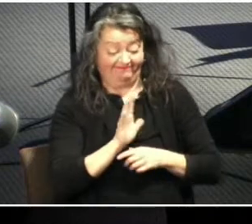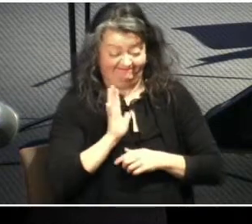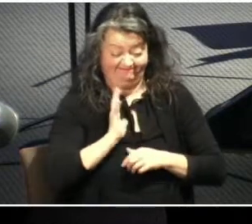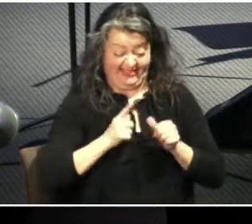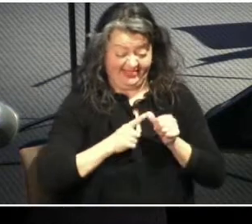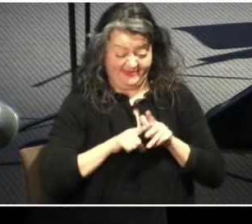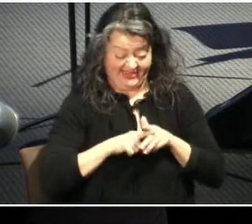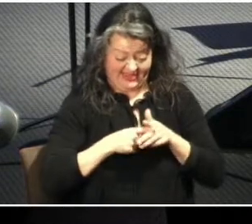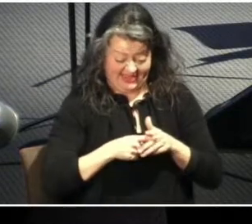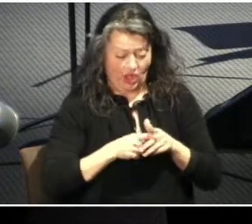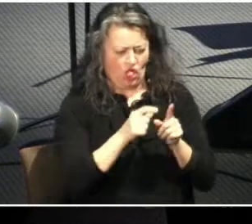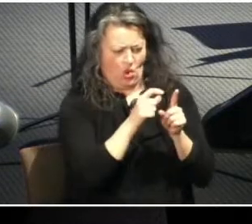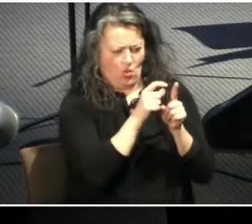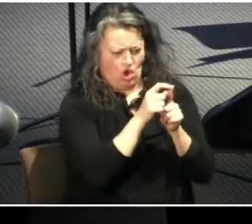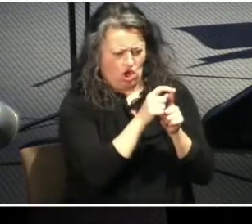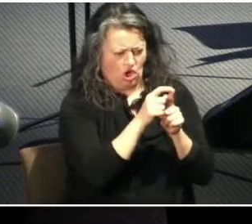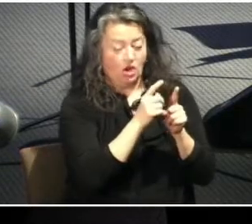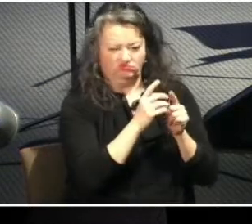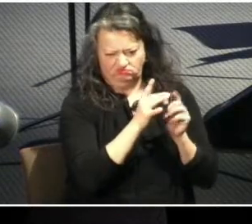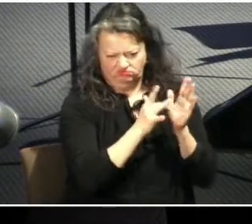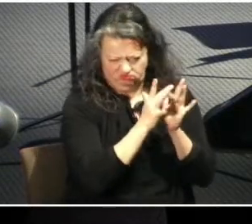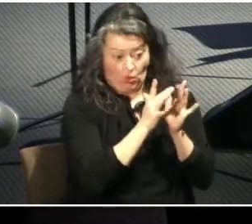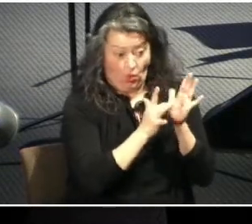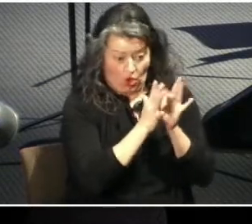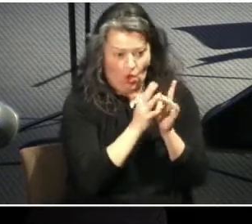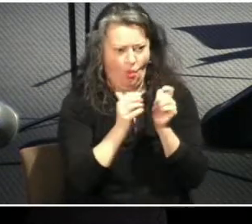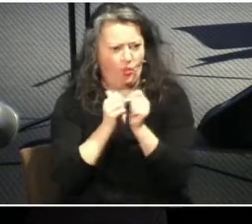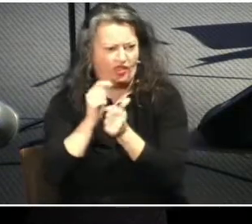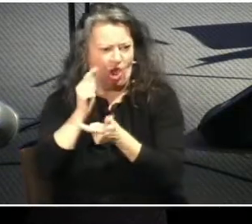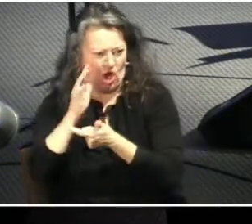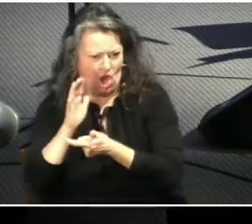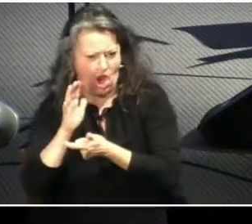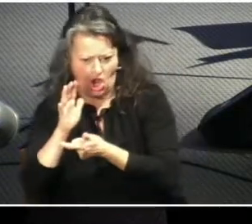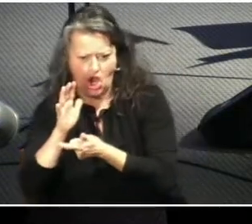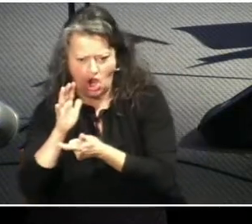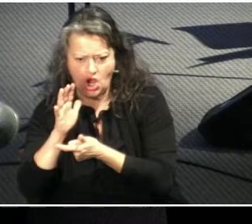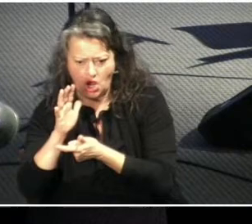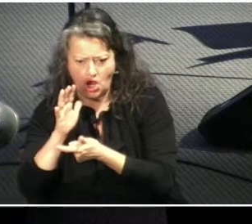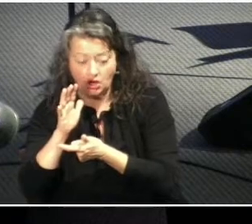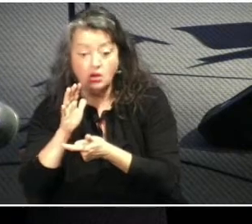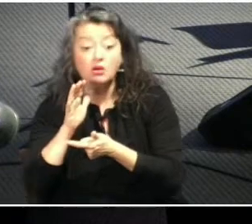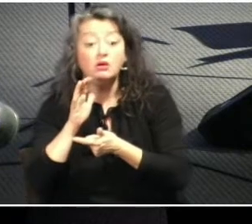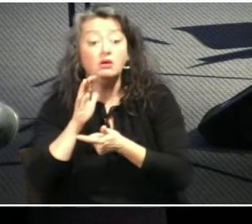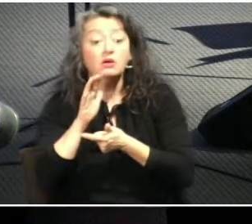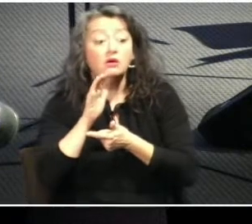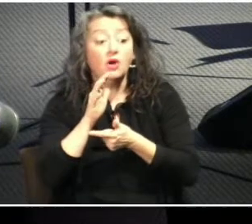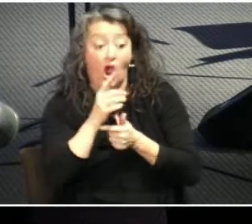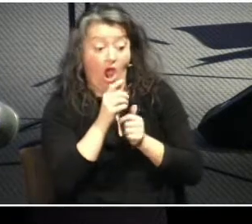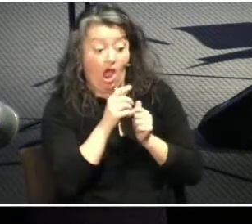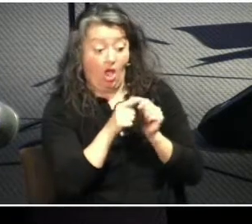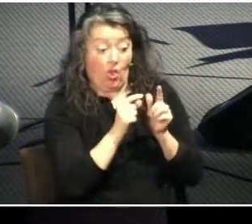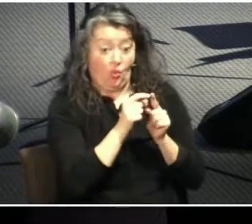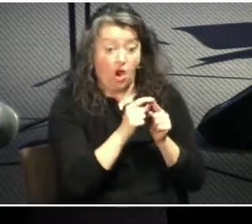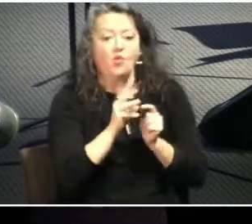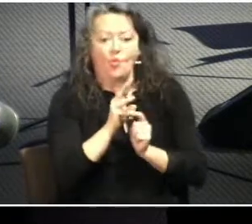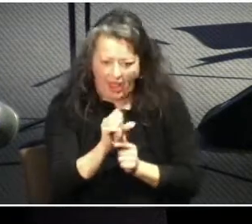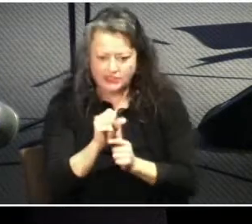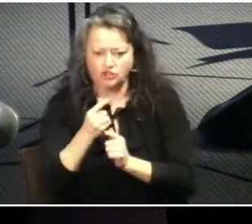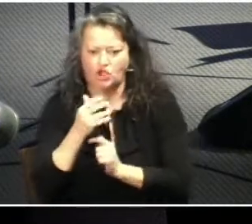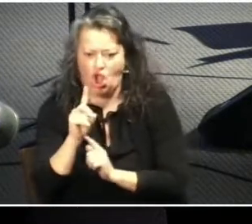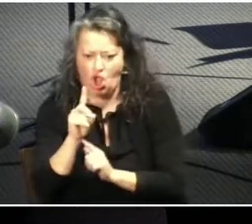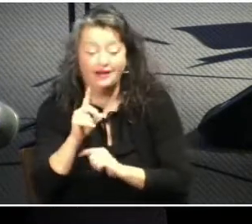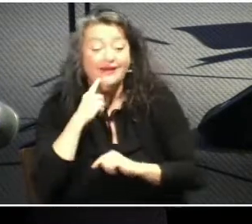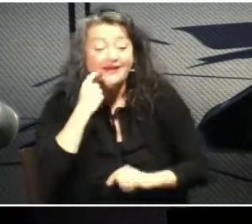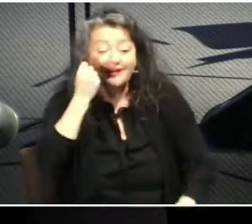and the word was with God, and the word, Jesus, was God. So he was distinct from God,